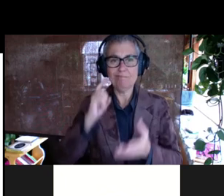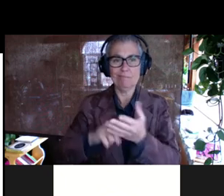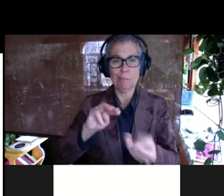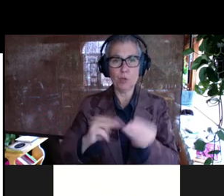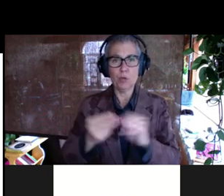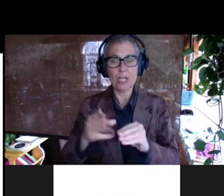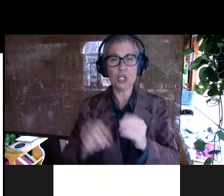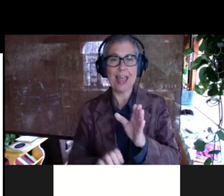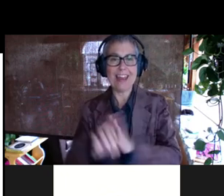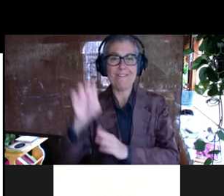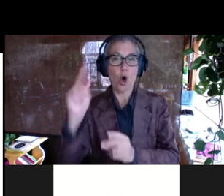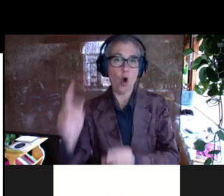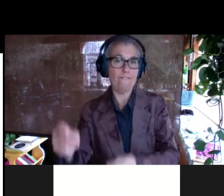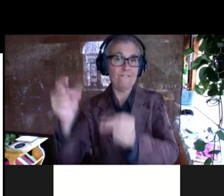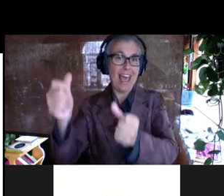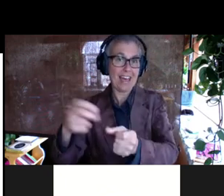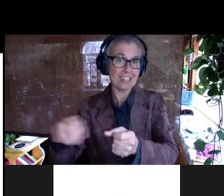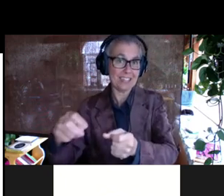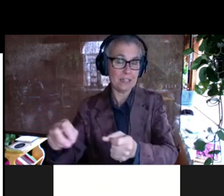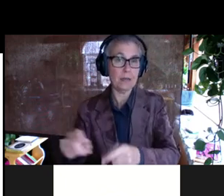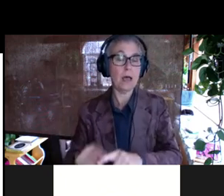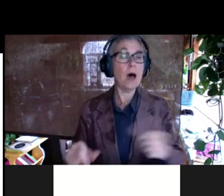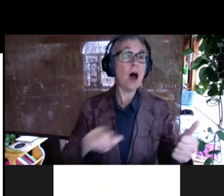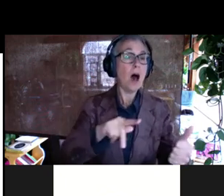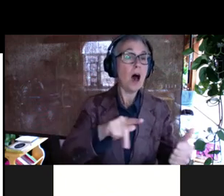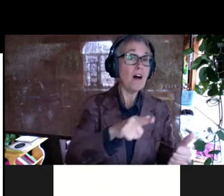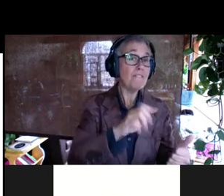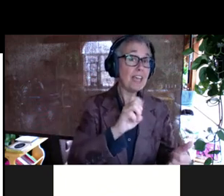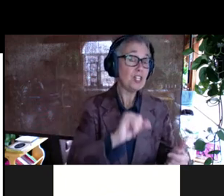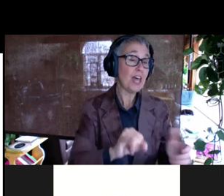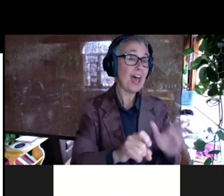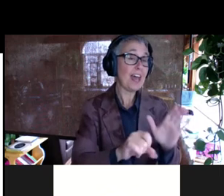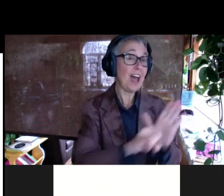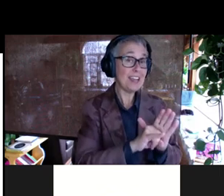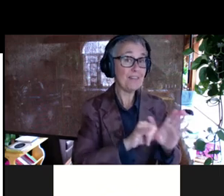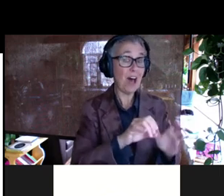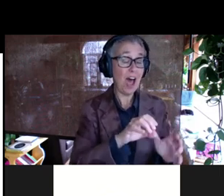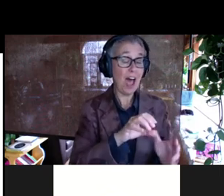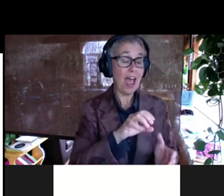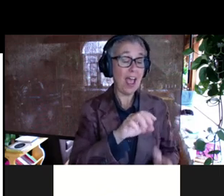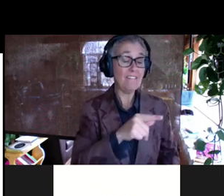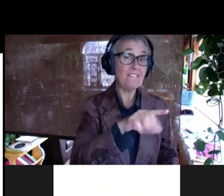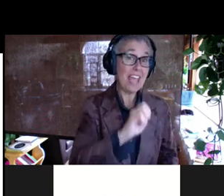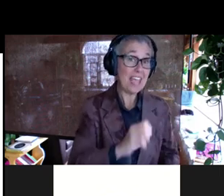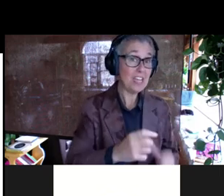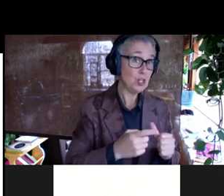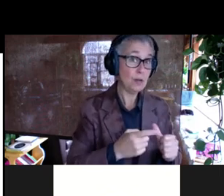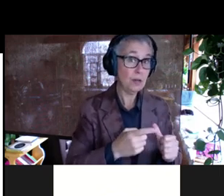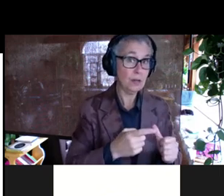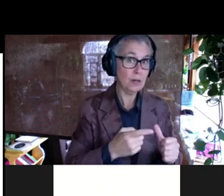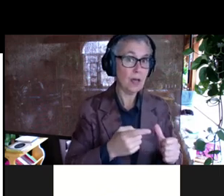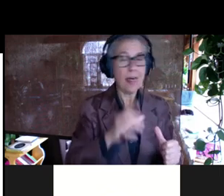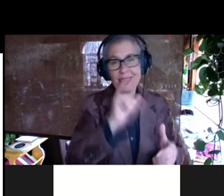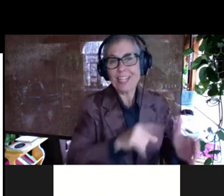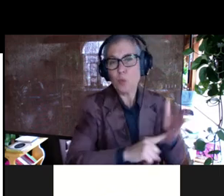the early evolvers, whereas phage, uh, that pick up transversion first are, tend to be the late evolvers because it is,